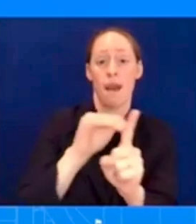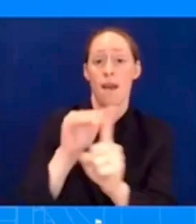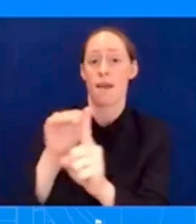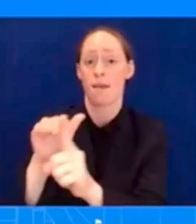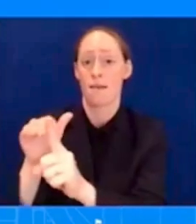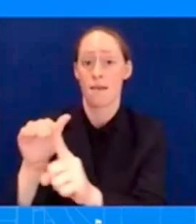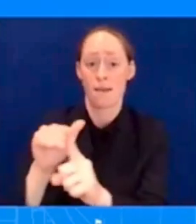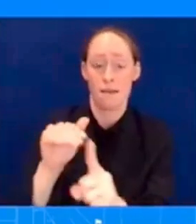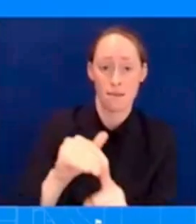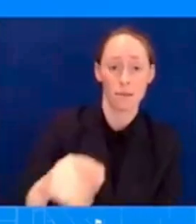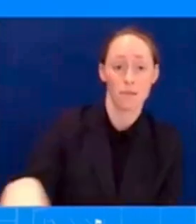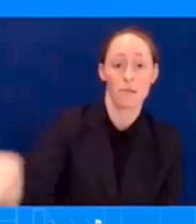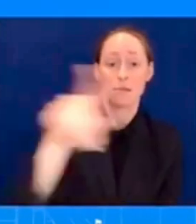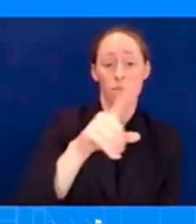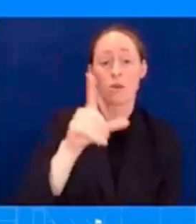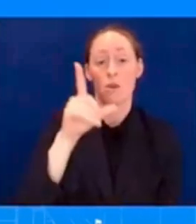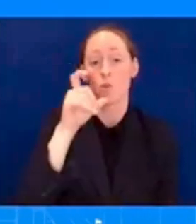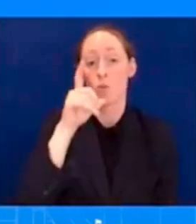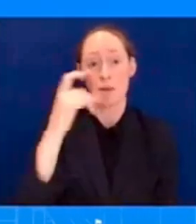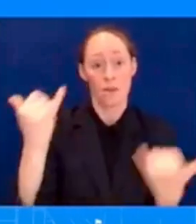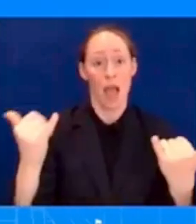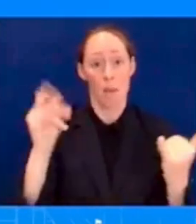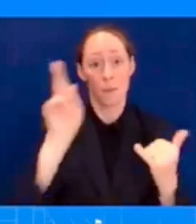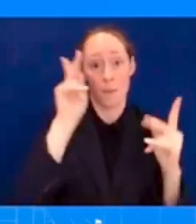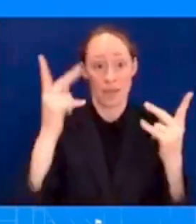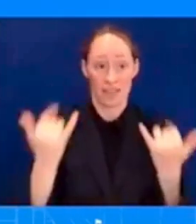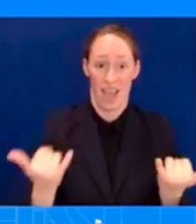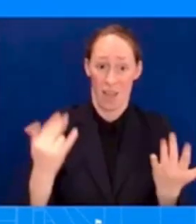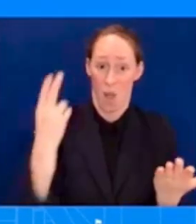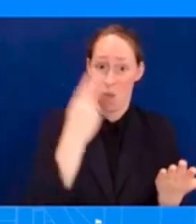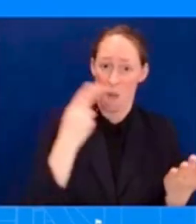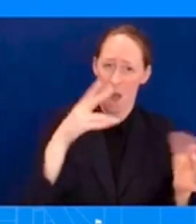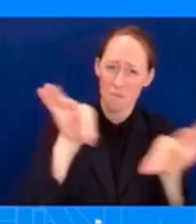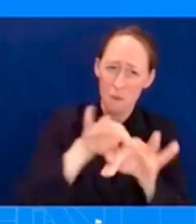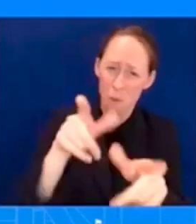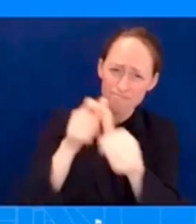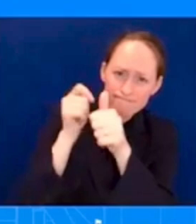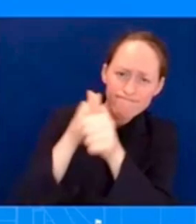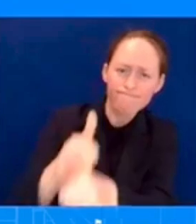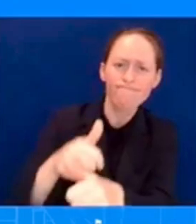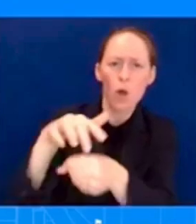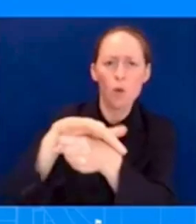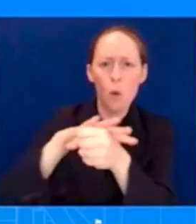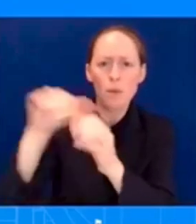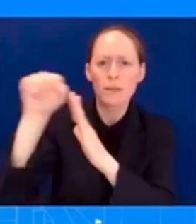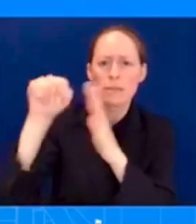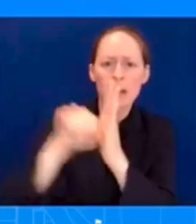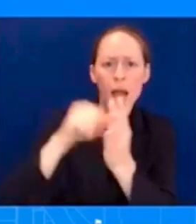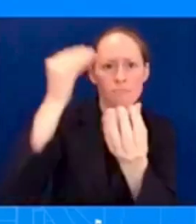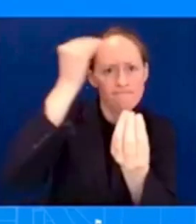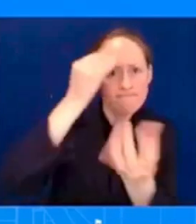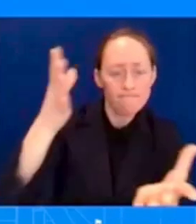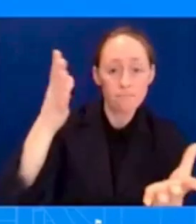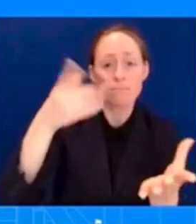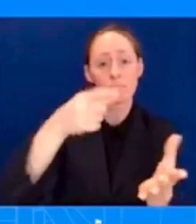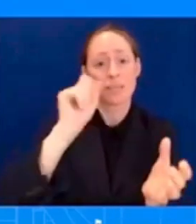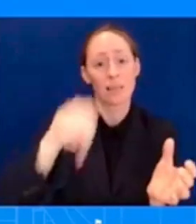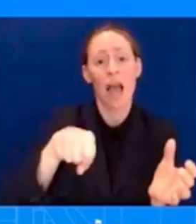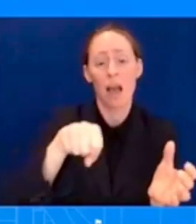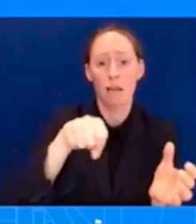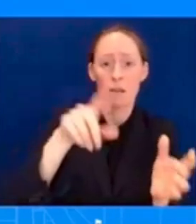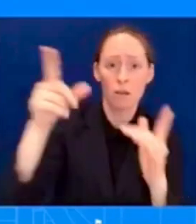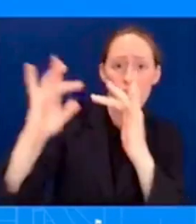officials and register for disaster assistance. And this is a website that the administrator just shared with all of you. And I'll just repeat it.